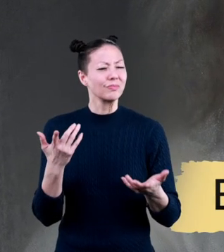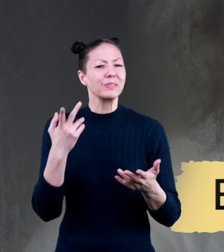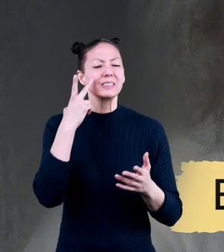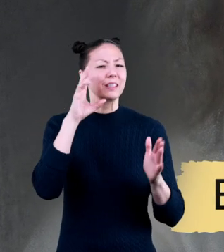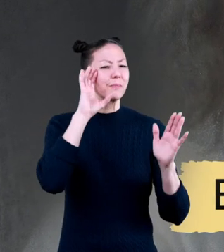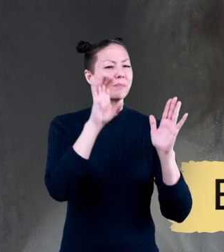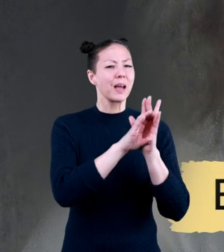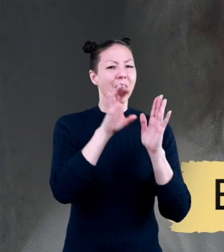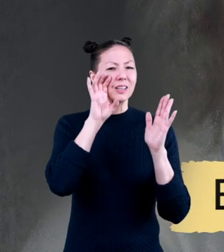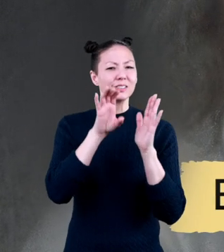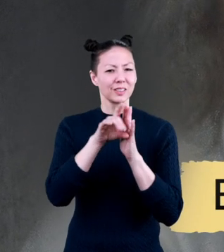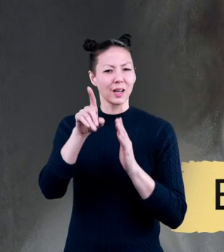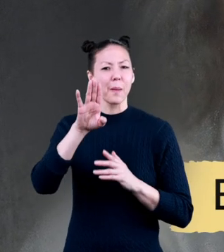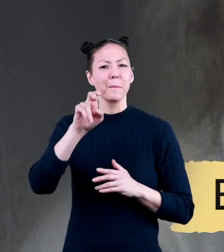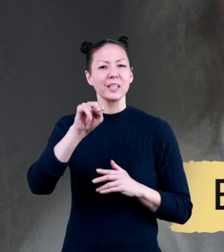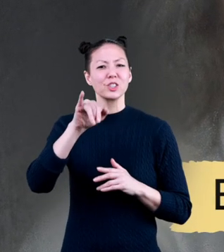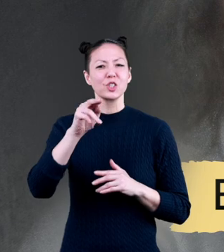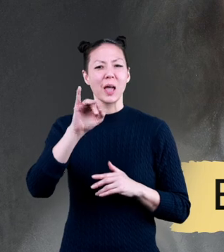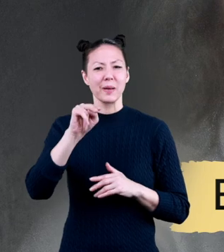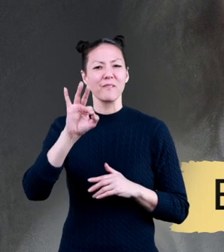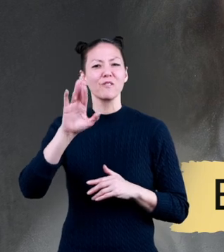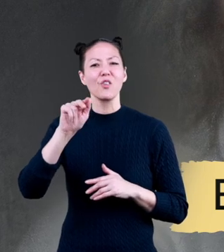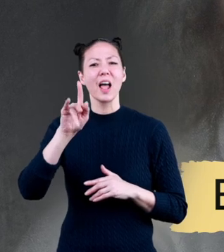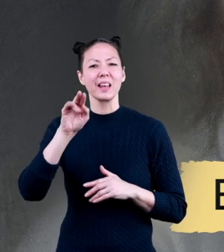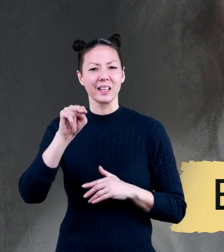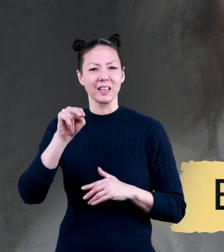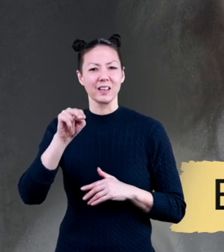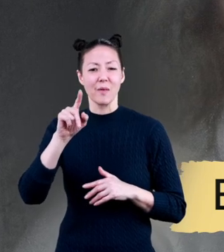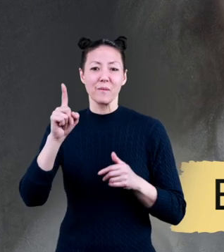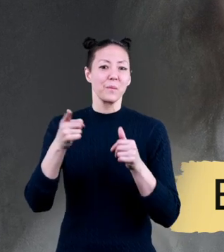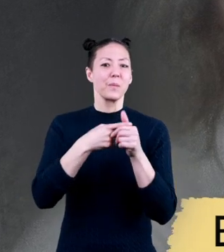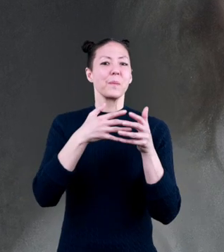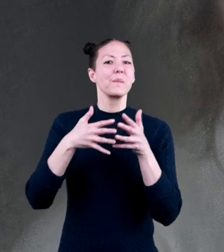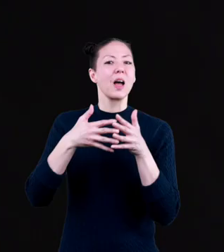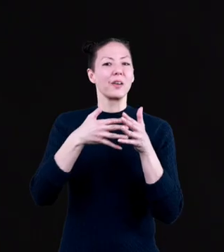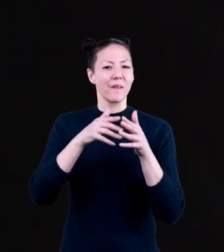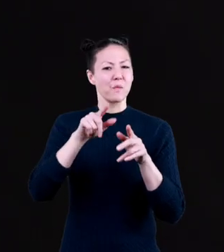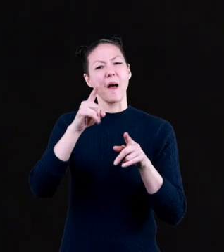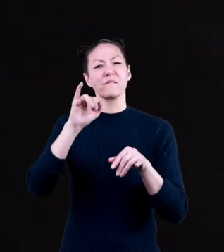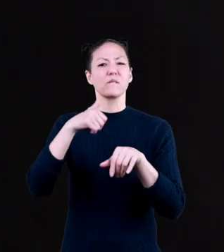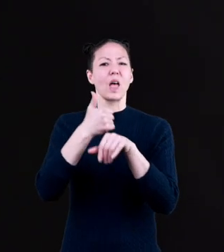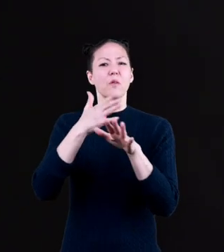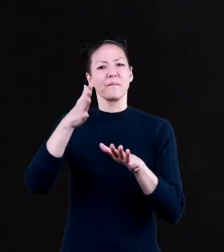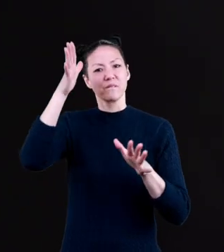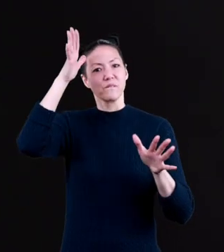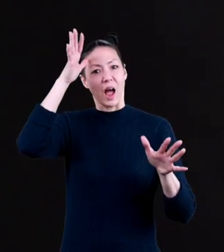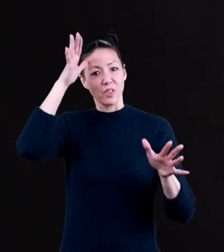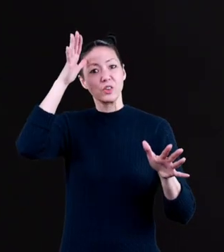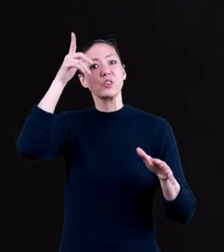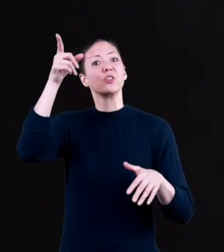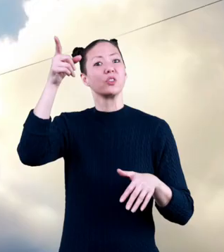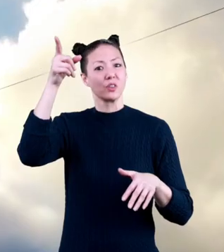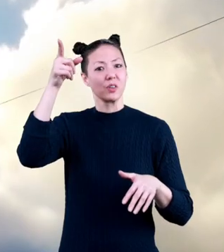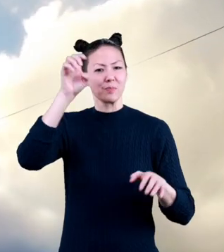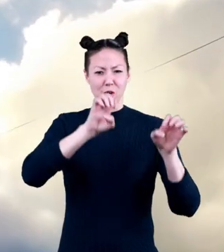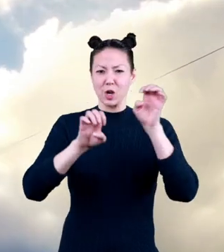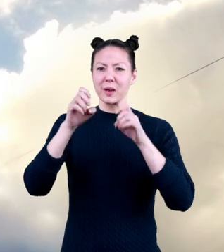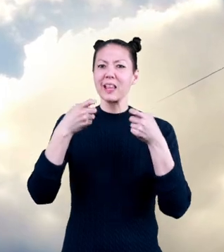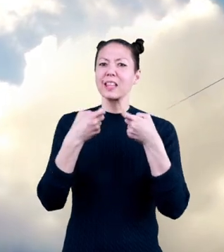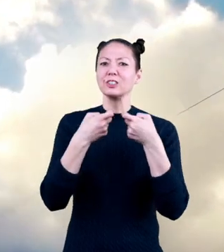images of Benjamin Franklin, who was one of America's founding fathers, experimenting with electricity.